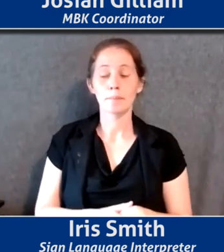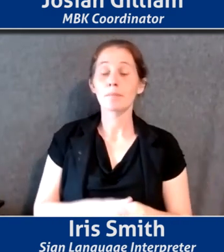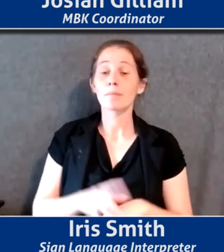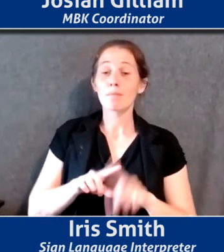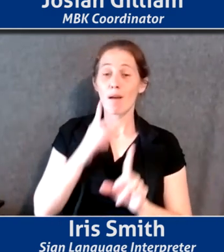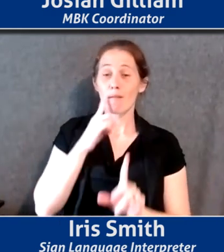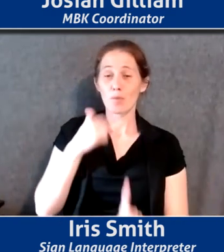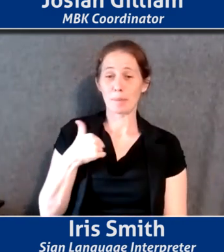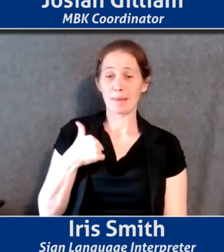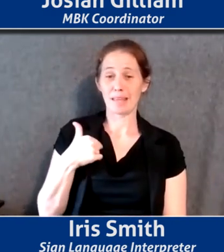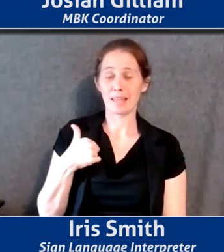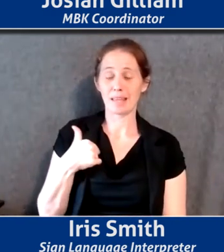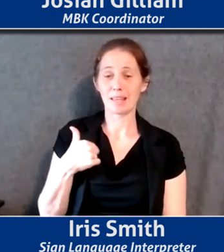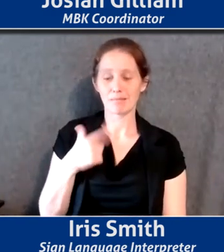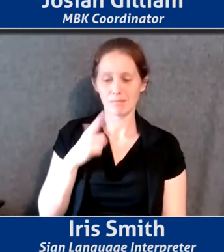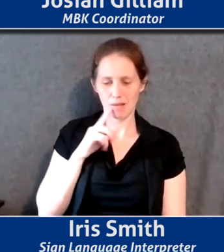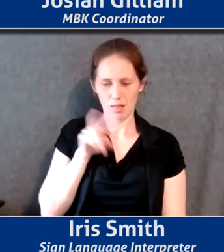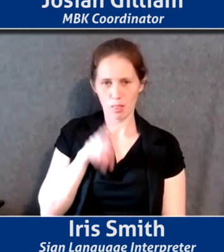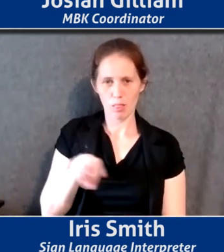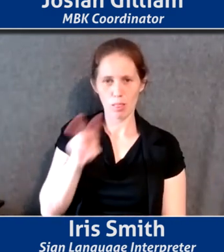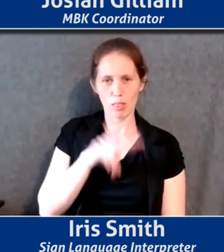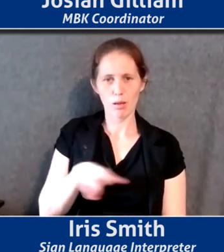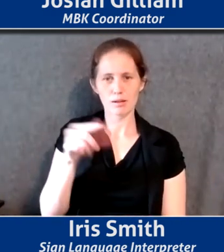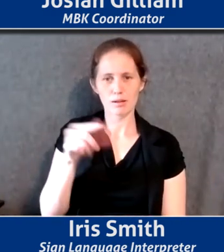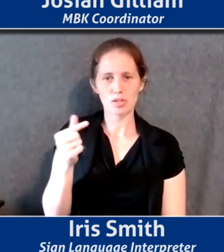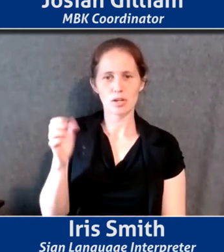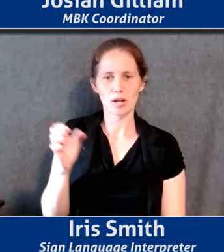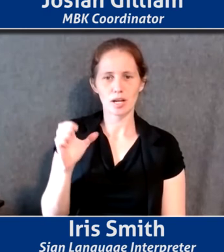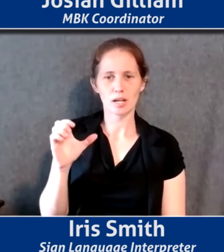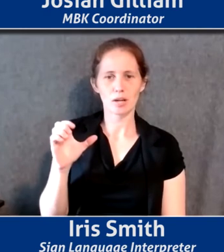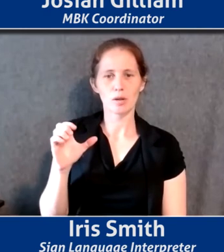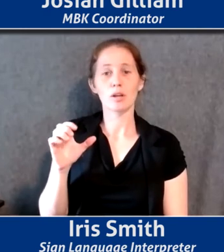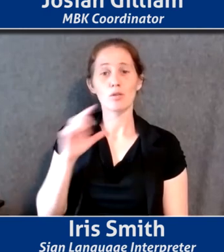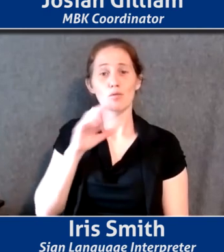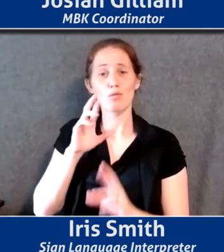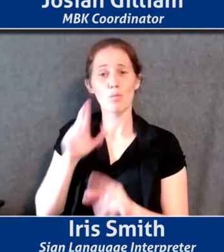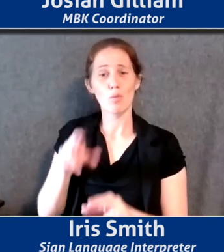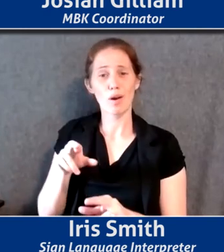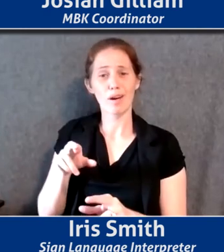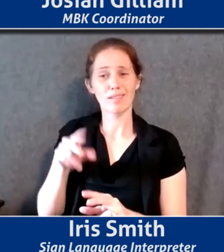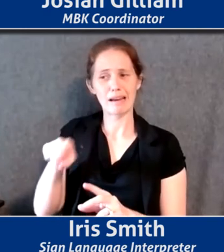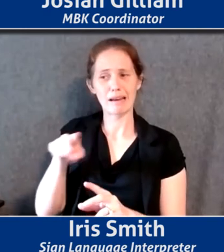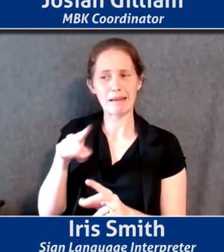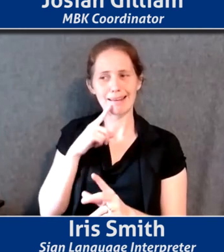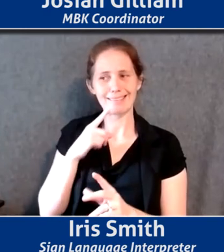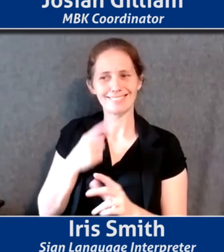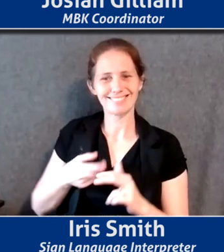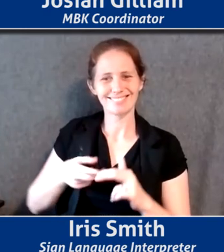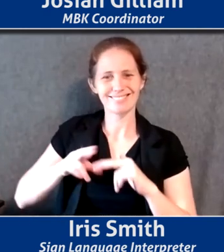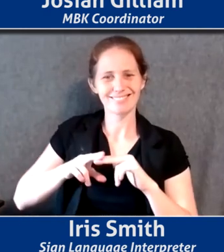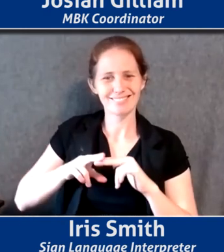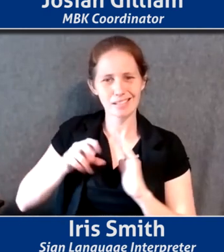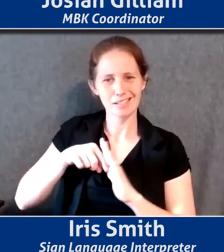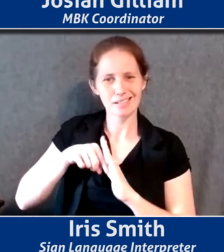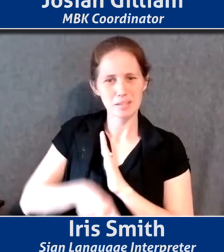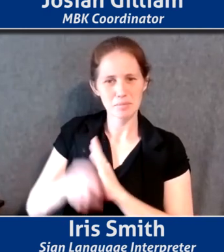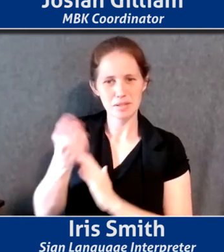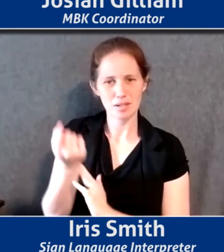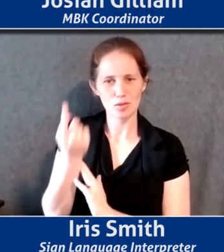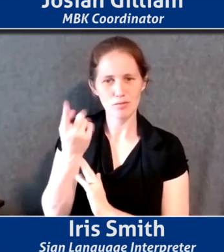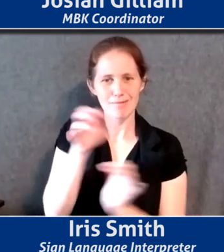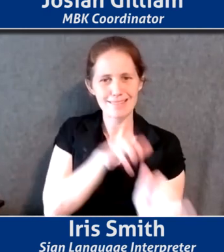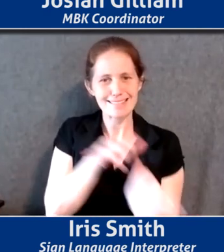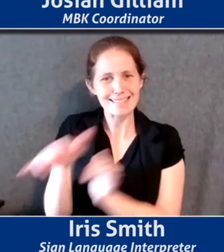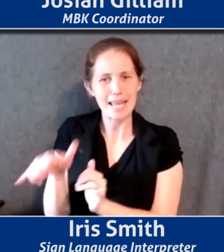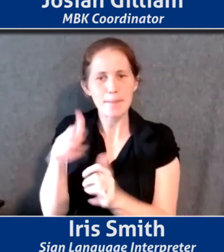me, I look at the gender equity report and it in many ways builds on and deepens the understanding around these same very issues,